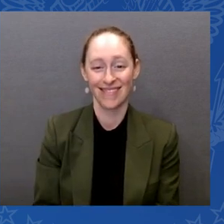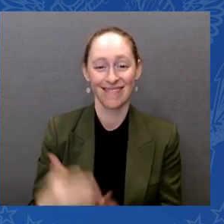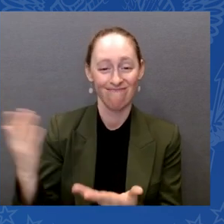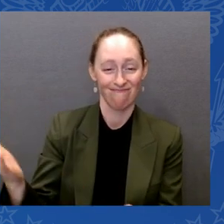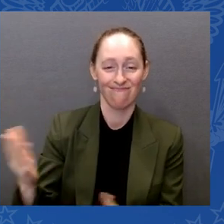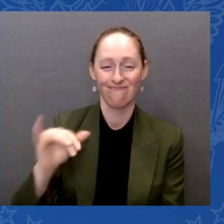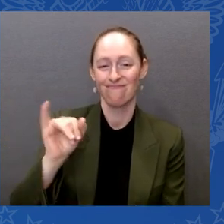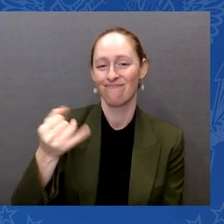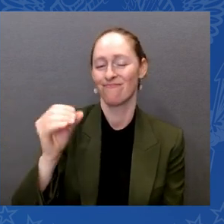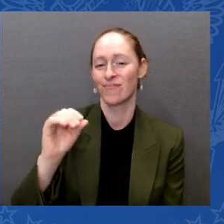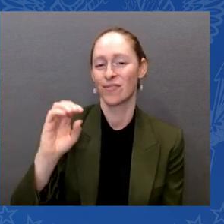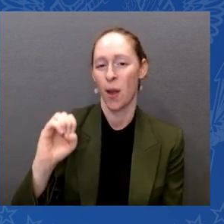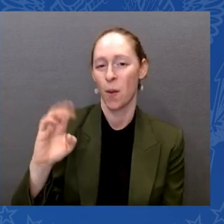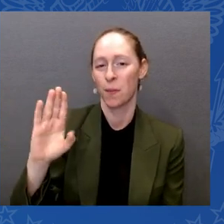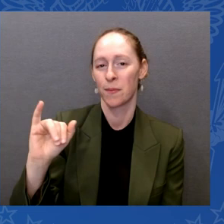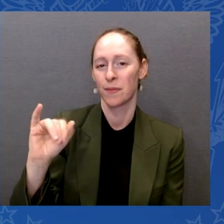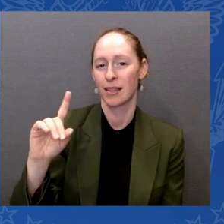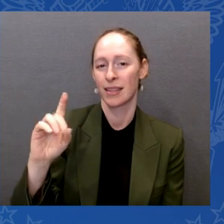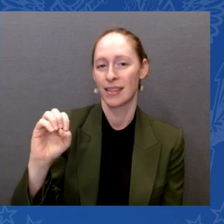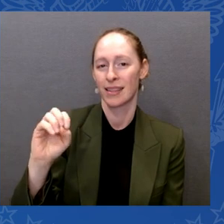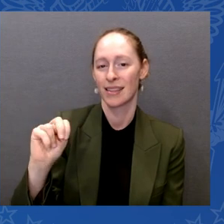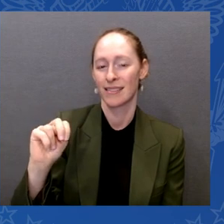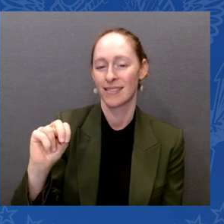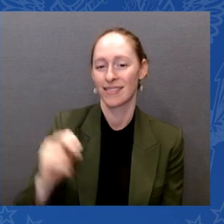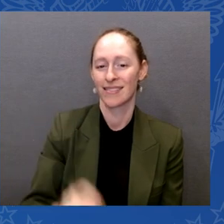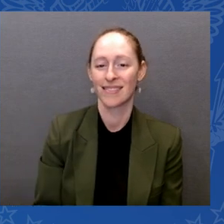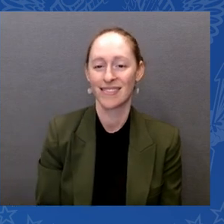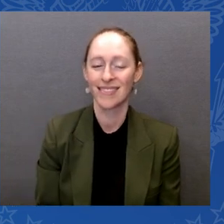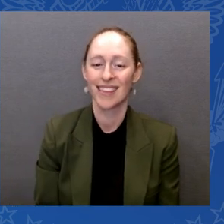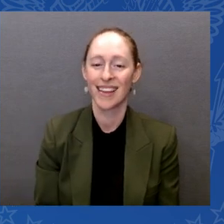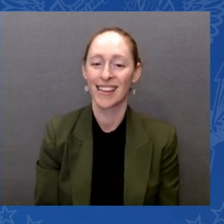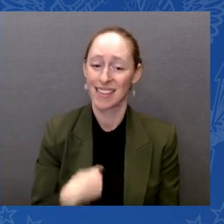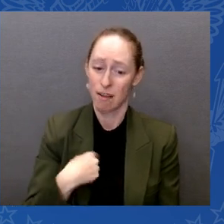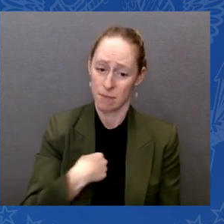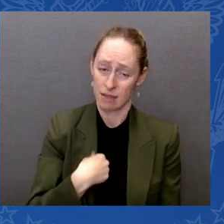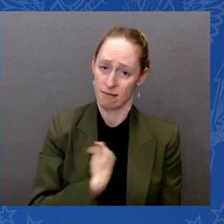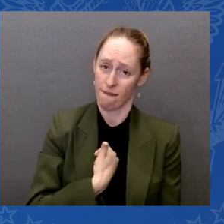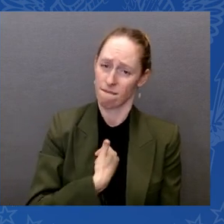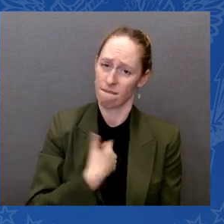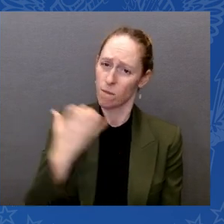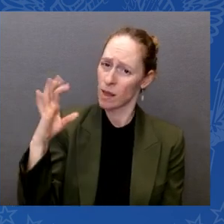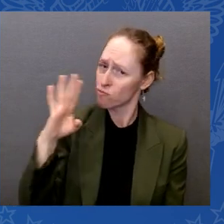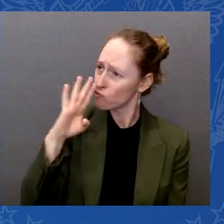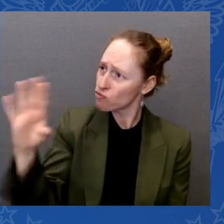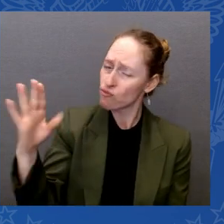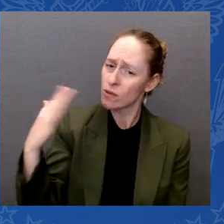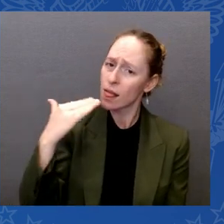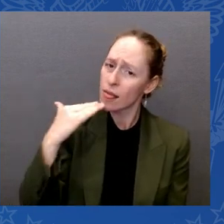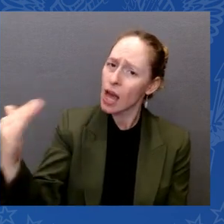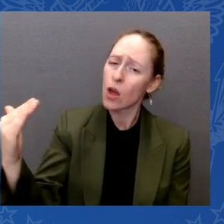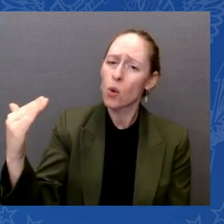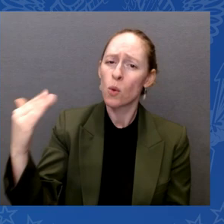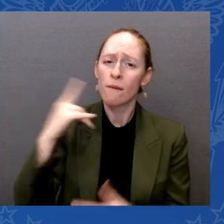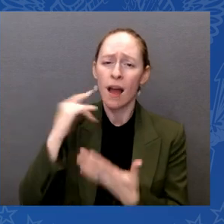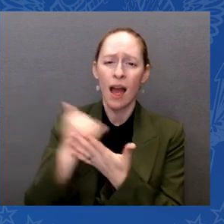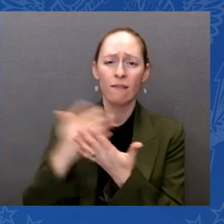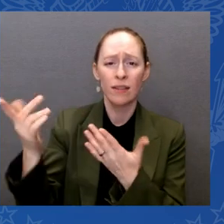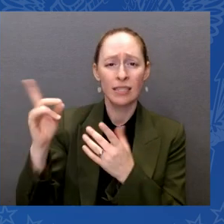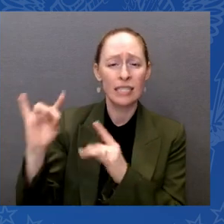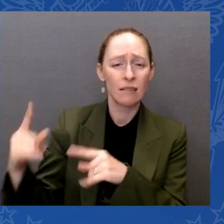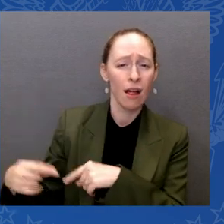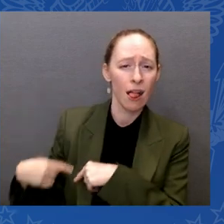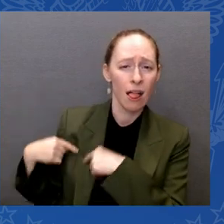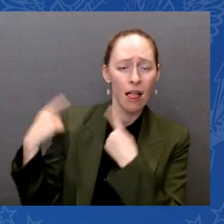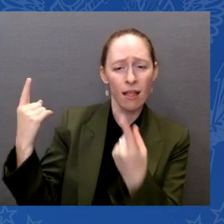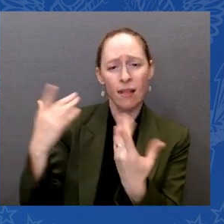him personally for all he has done for all of us with disabilities. Thank you. God